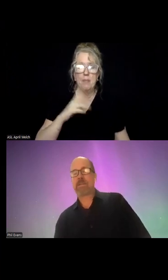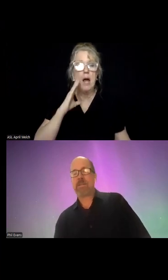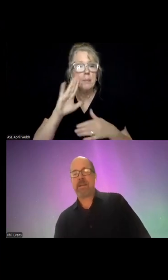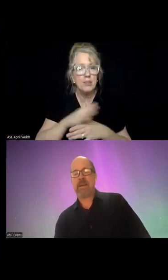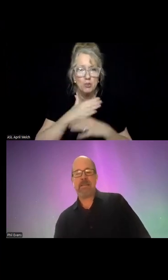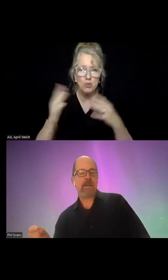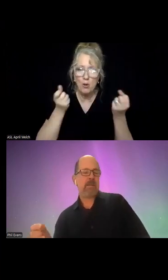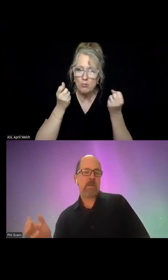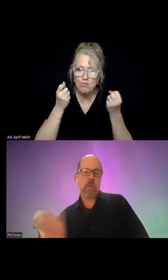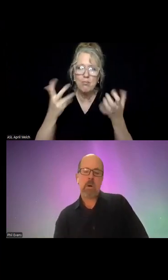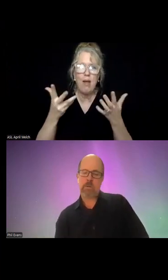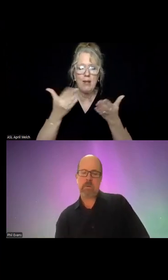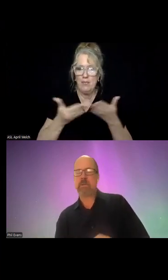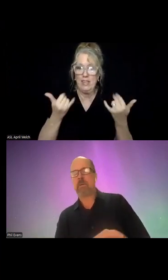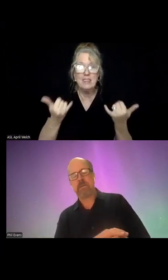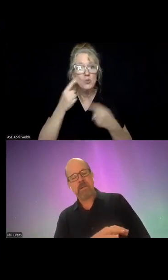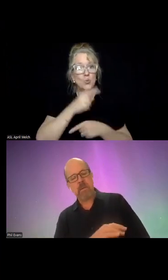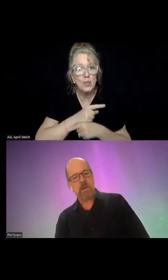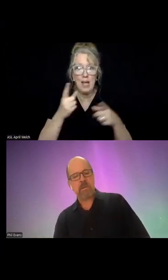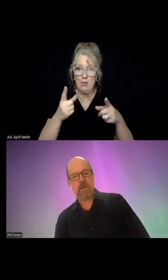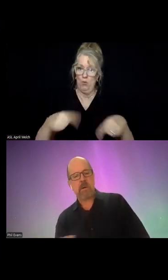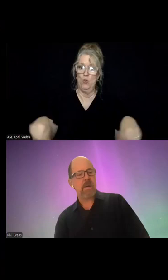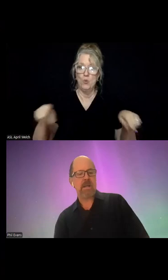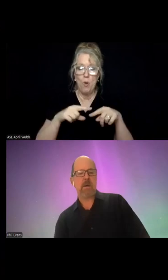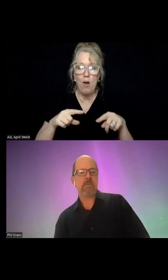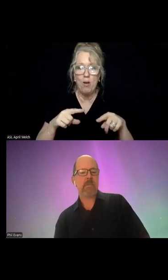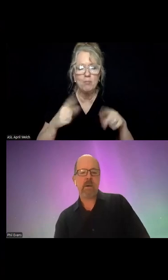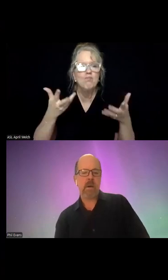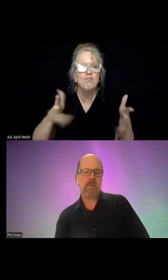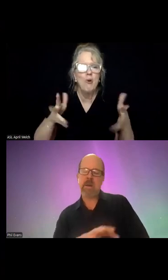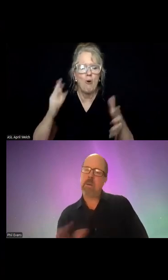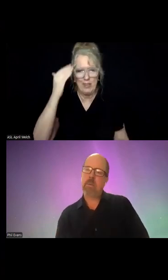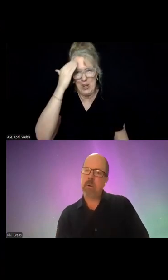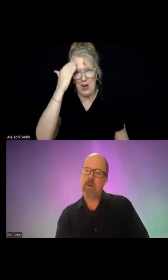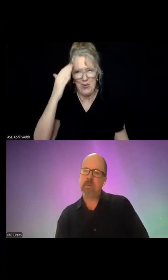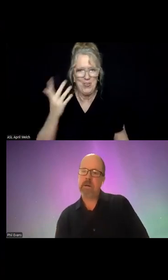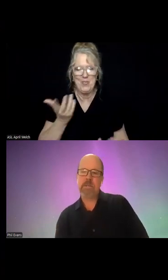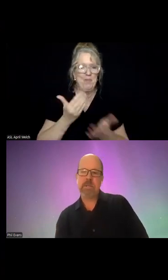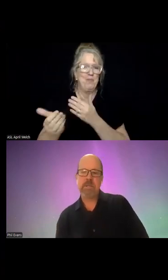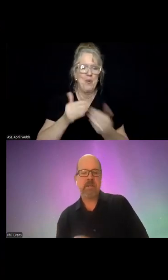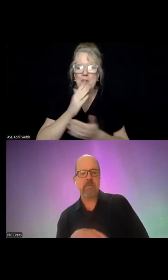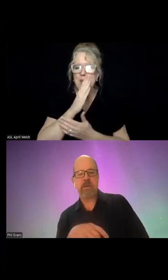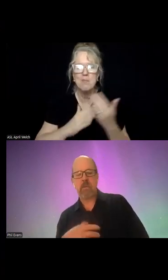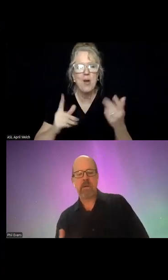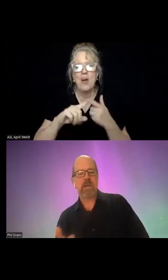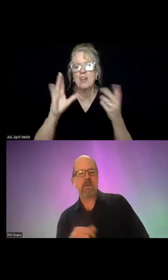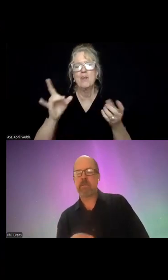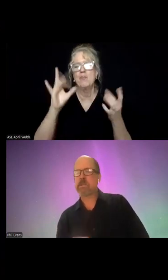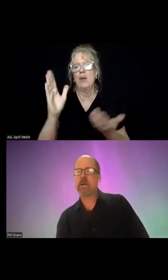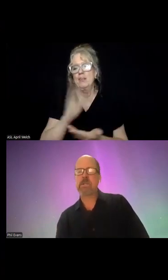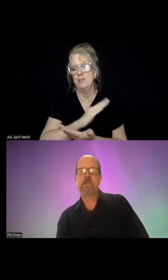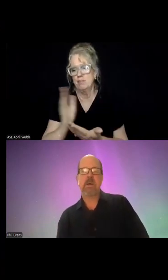a lot of things today that you all, you know, that you all already know, no matter what part of the crisis continuum that you're